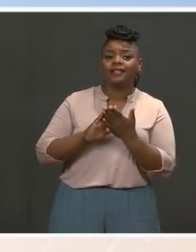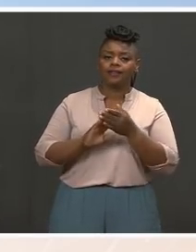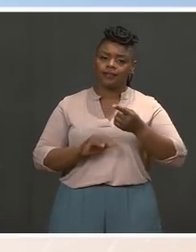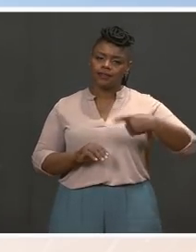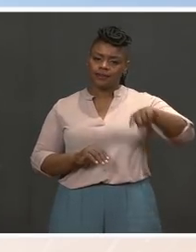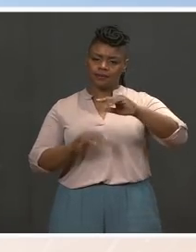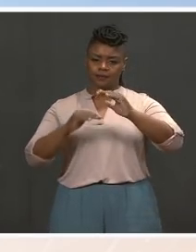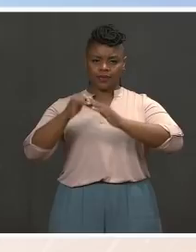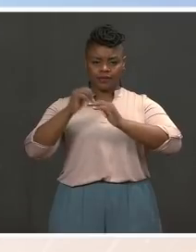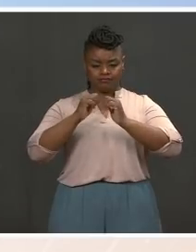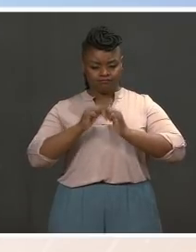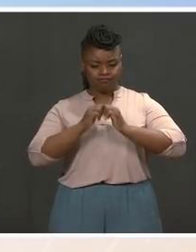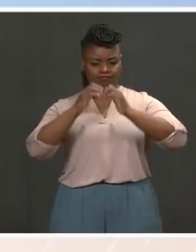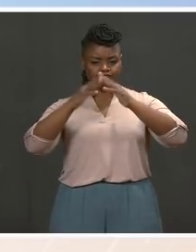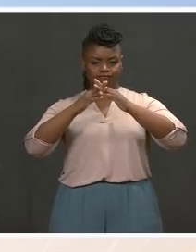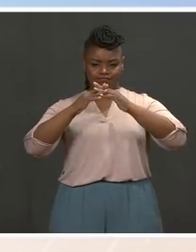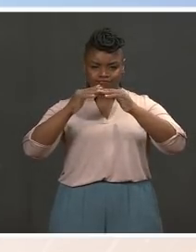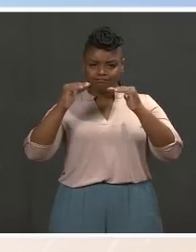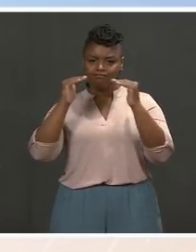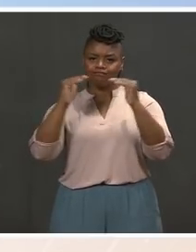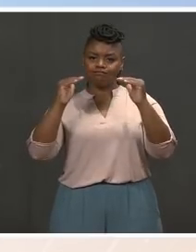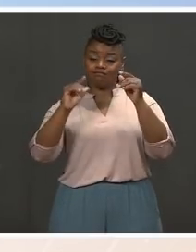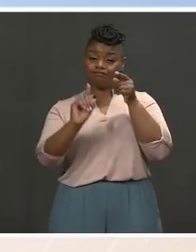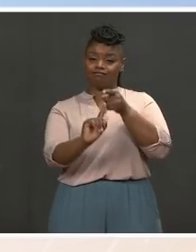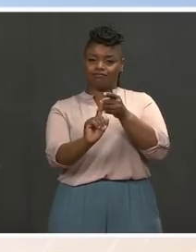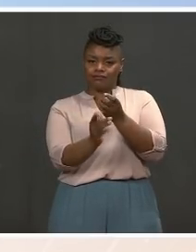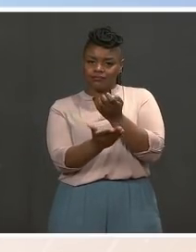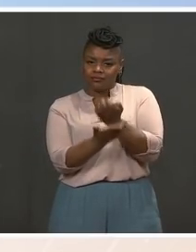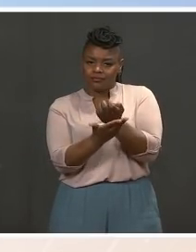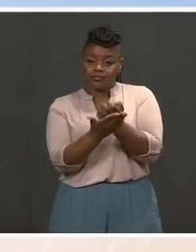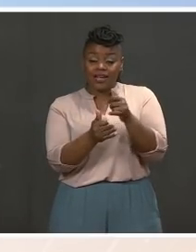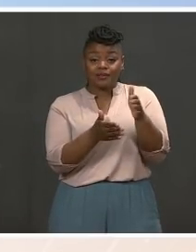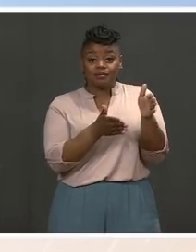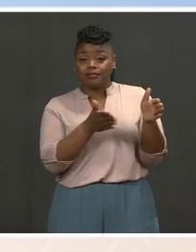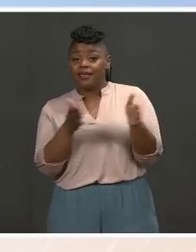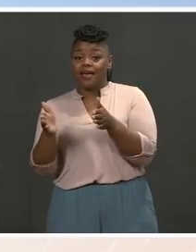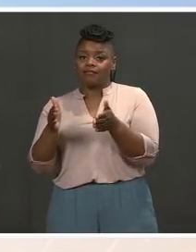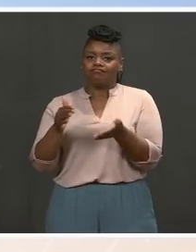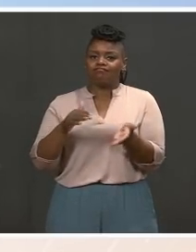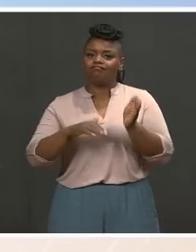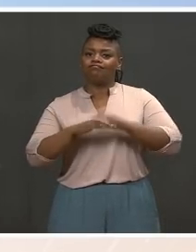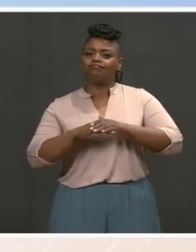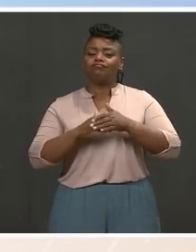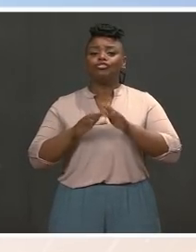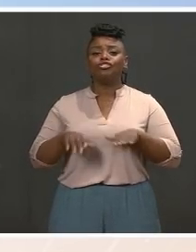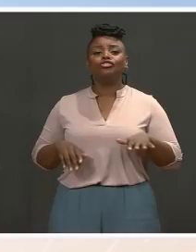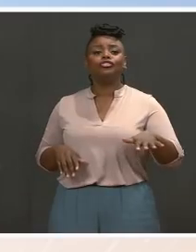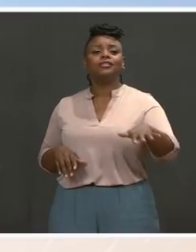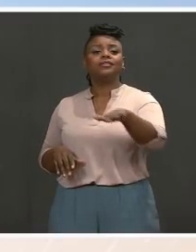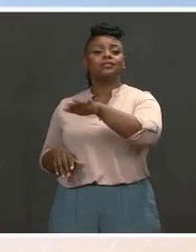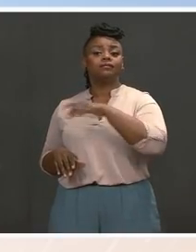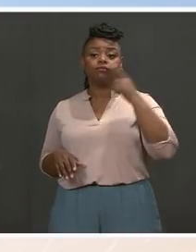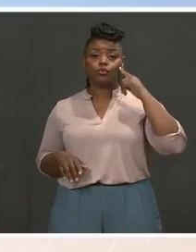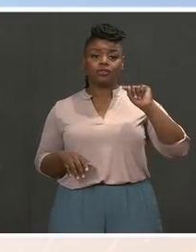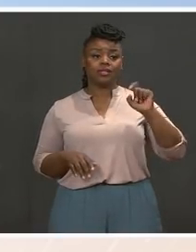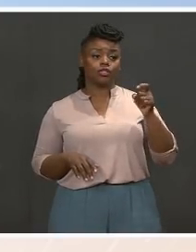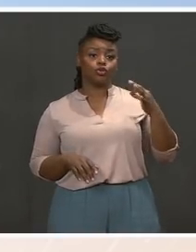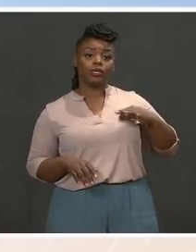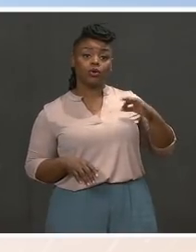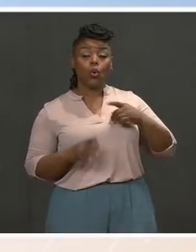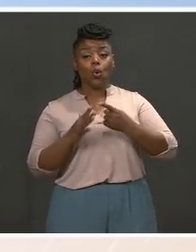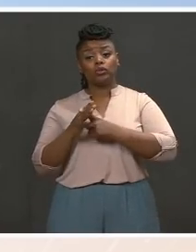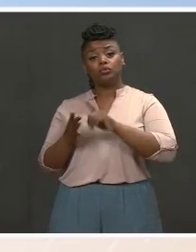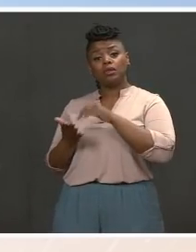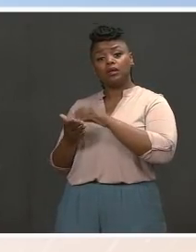The plan will increase the child tax credit from $2,000 per child to about $3,000 per child, and even more for a